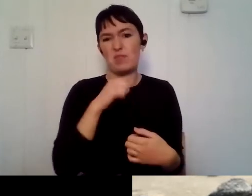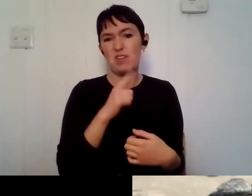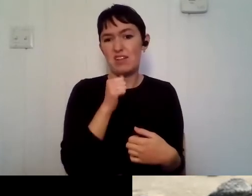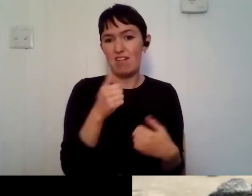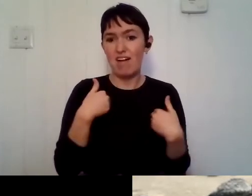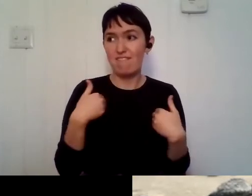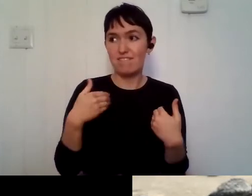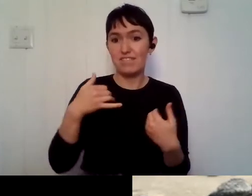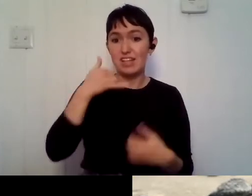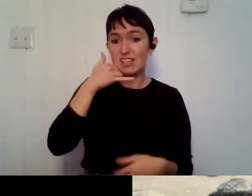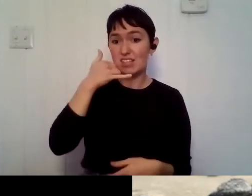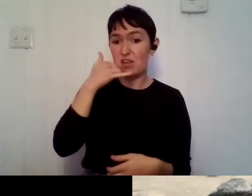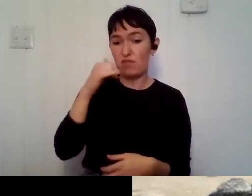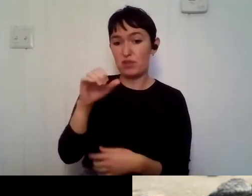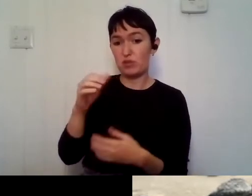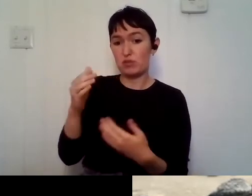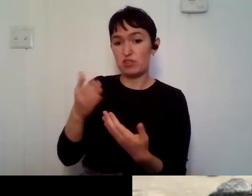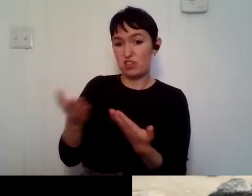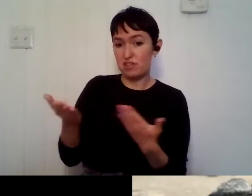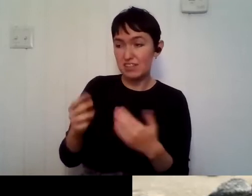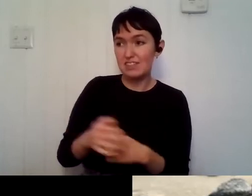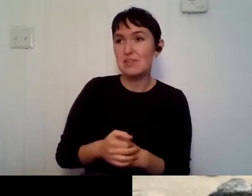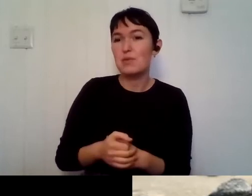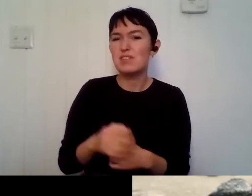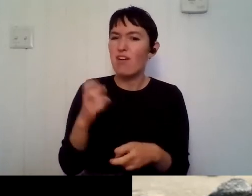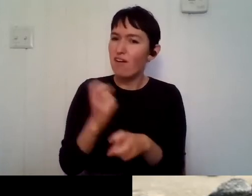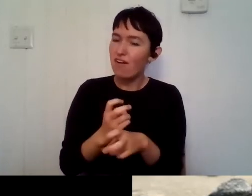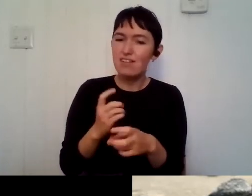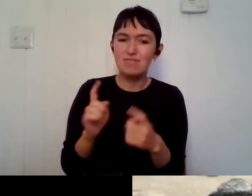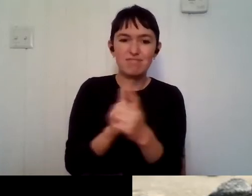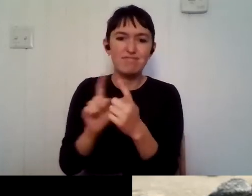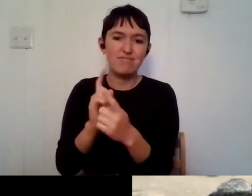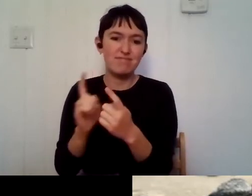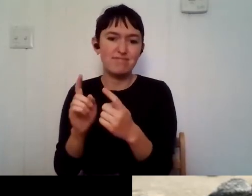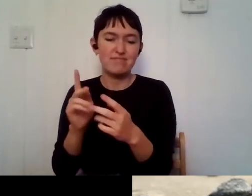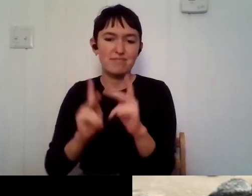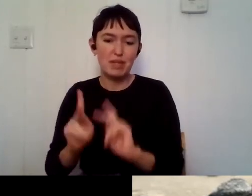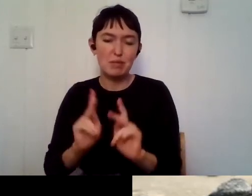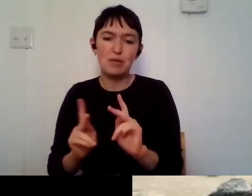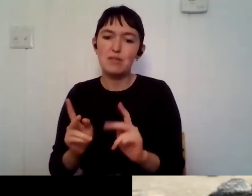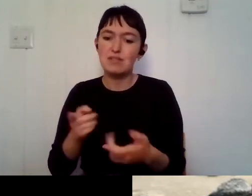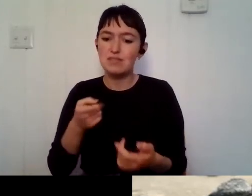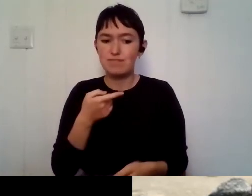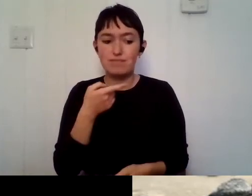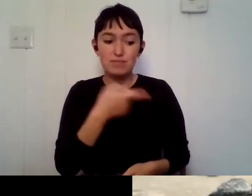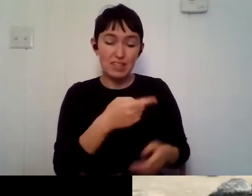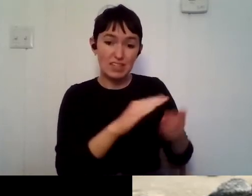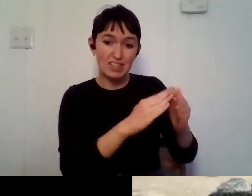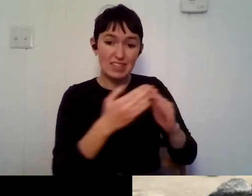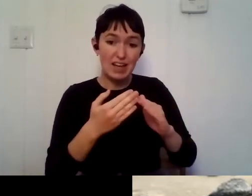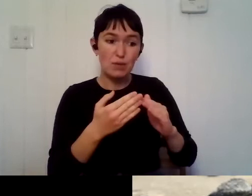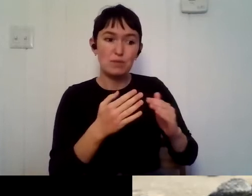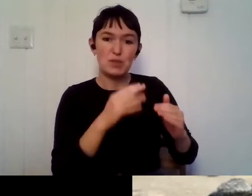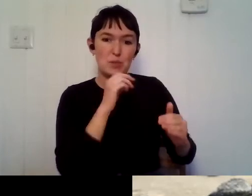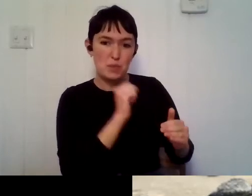it was, it was kind of hard, like meeting new people, um, cause it was also a smaller, a smaller, older town. Um, so most of the time I